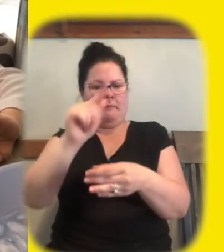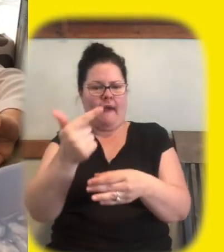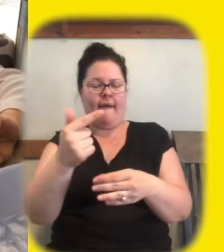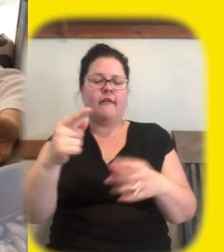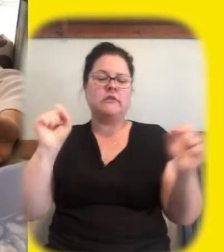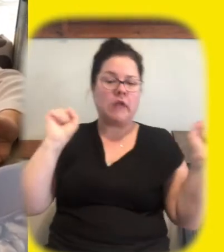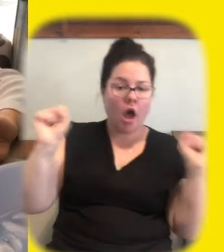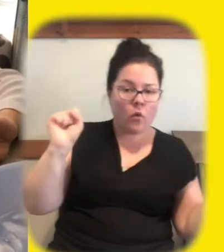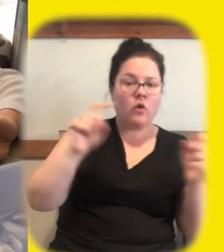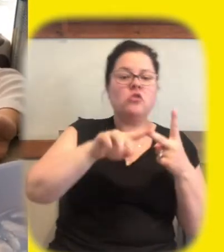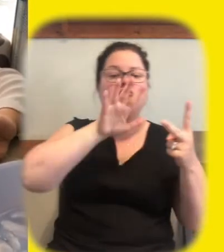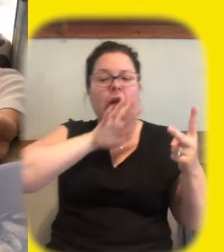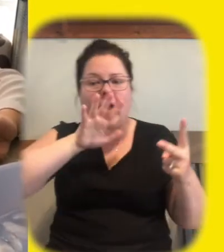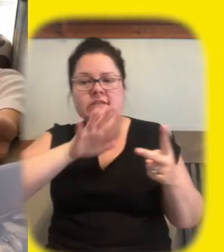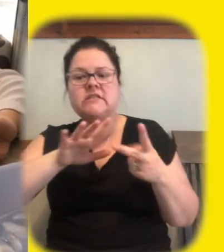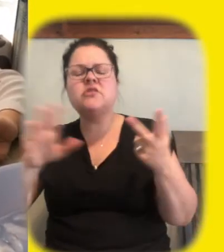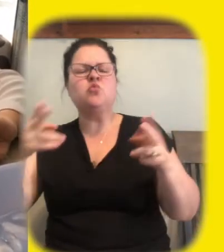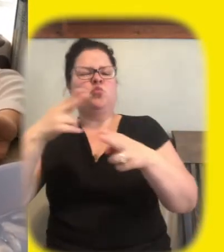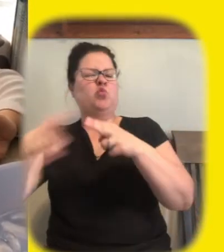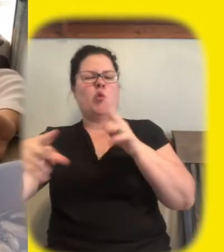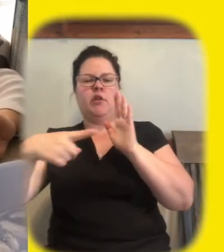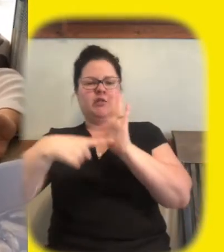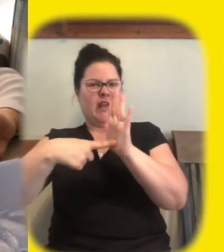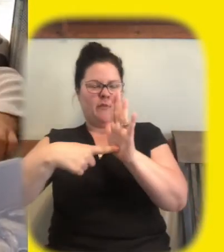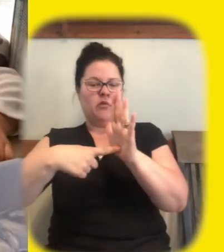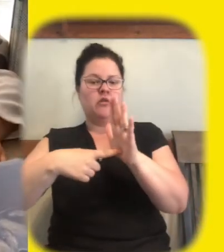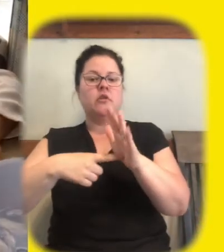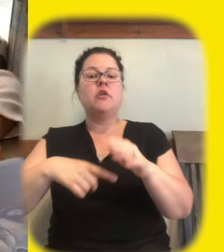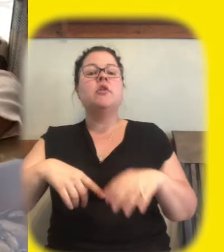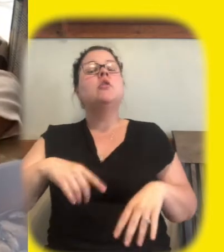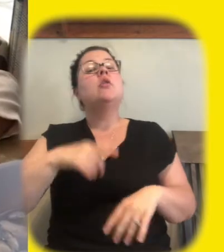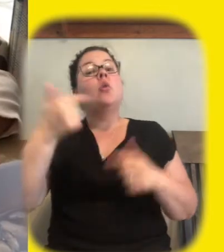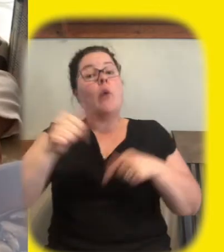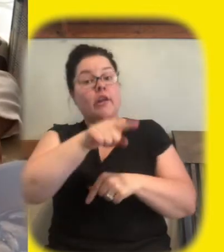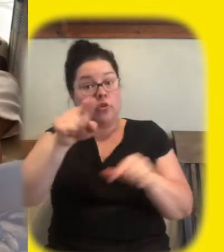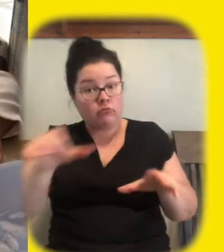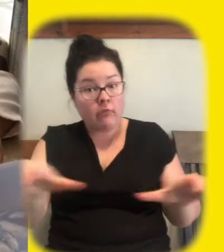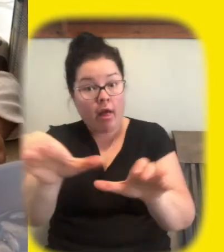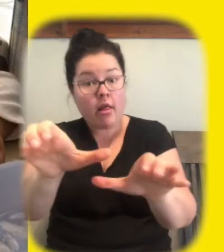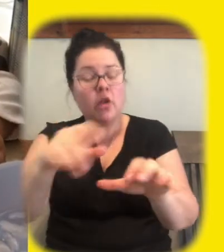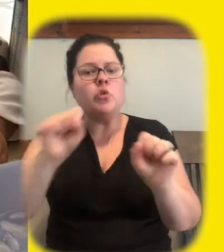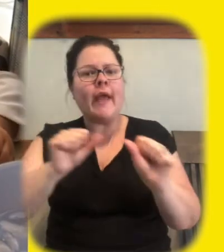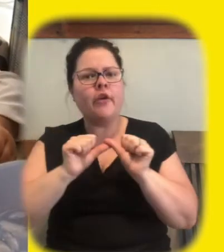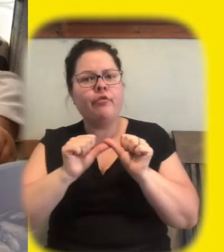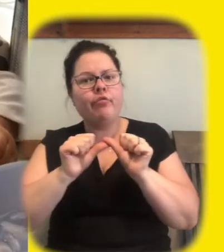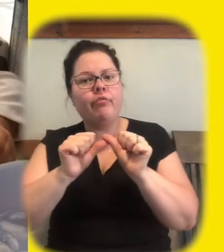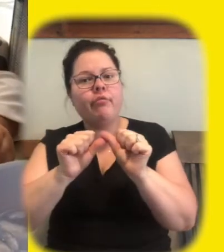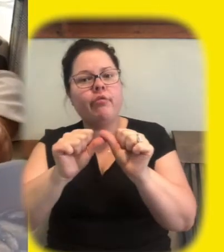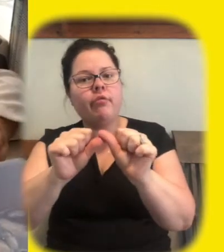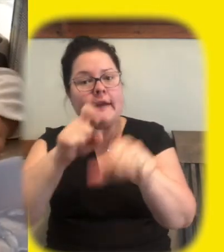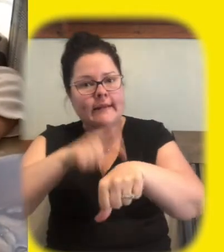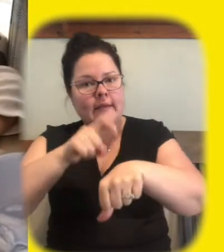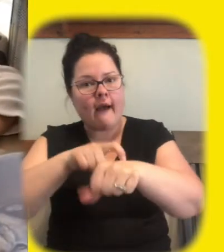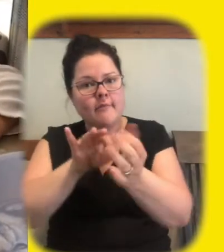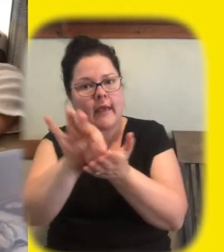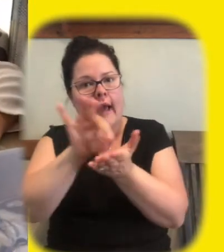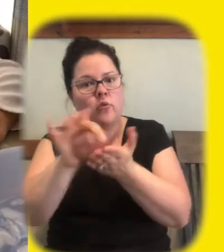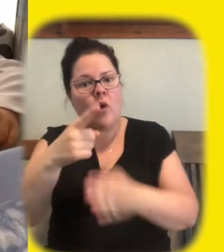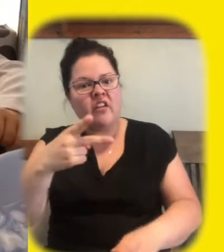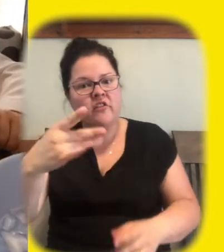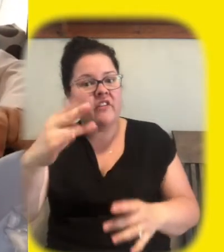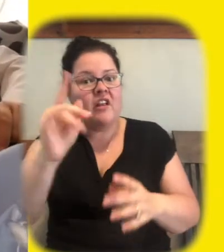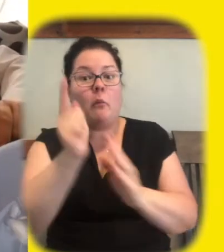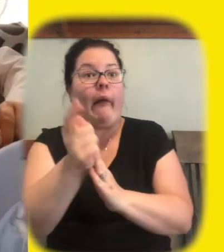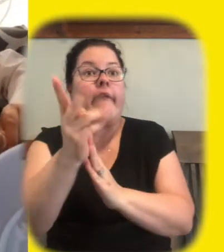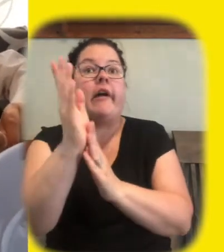so we just showed a quick example but our friends at home can time it all the way through yeah um so that's what